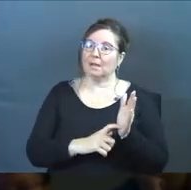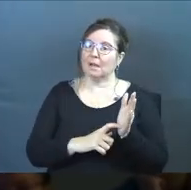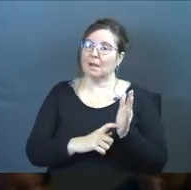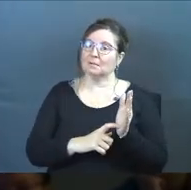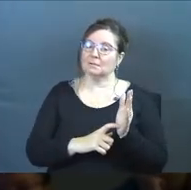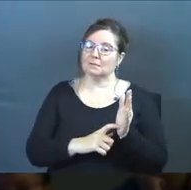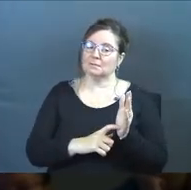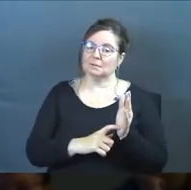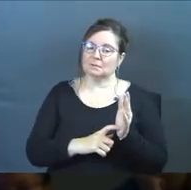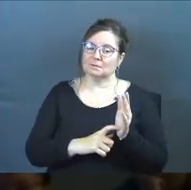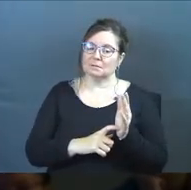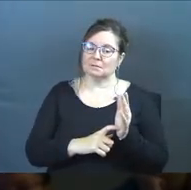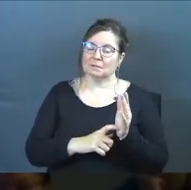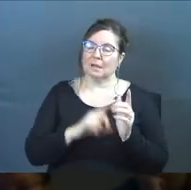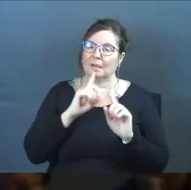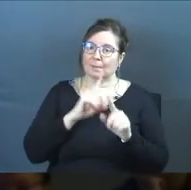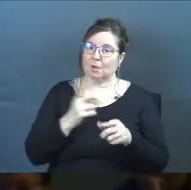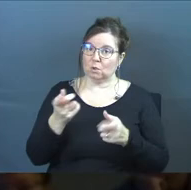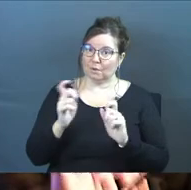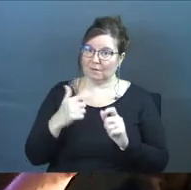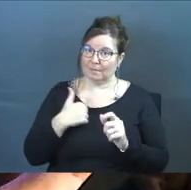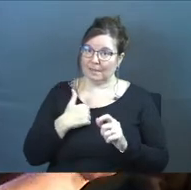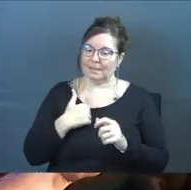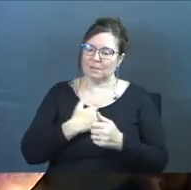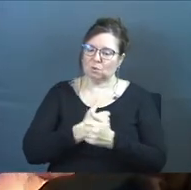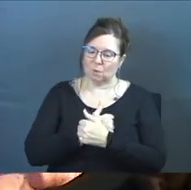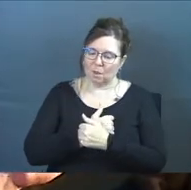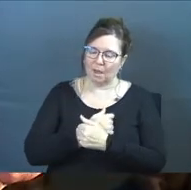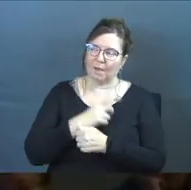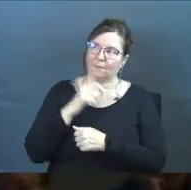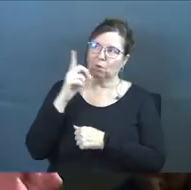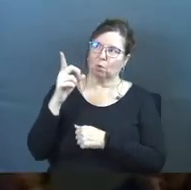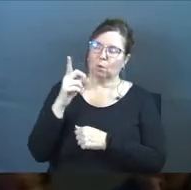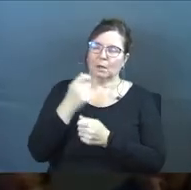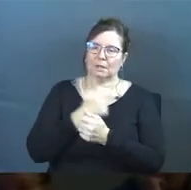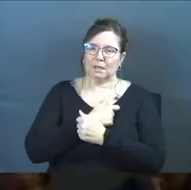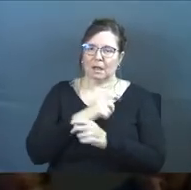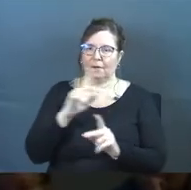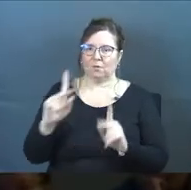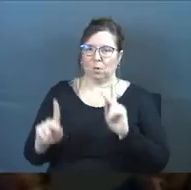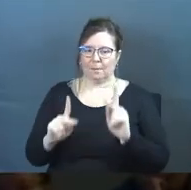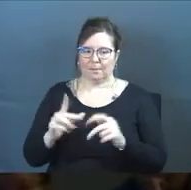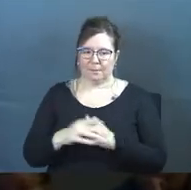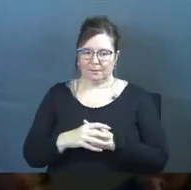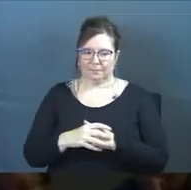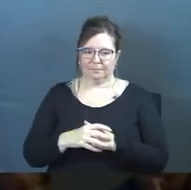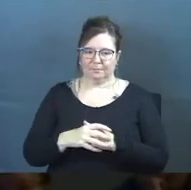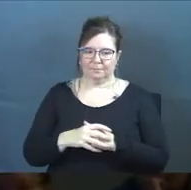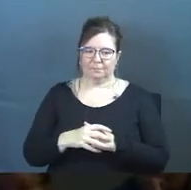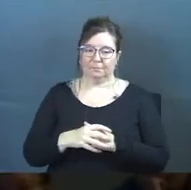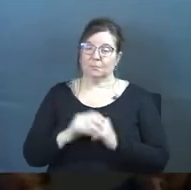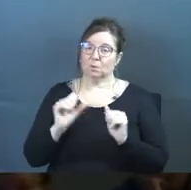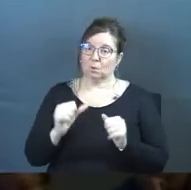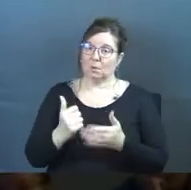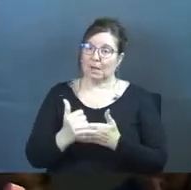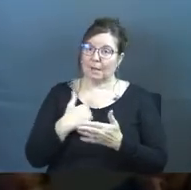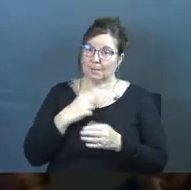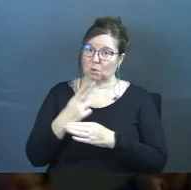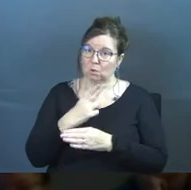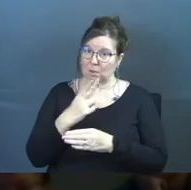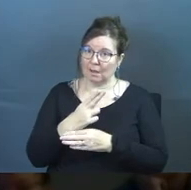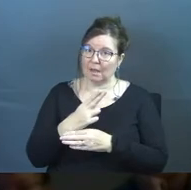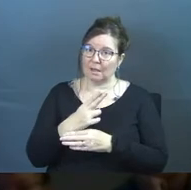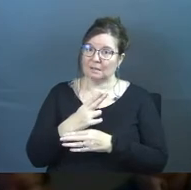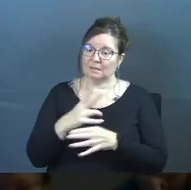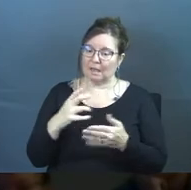that the commandments you have given me is to love you and to love your people. So can you help me utilize